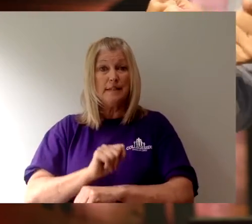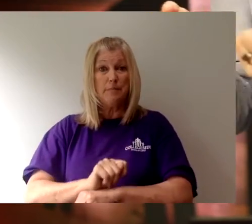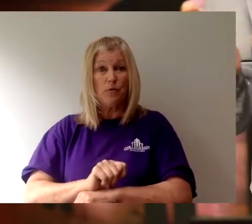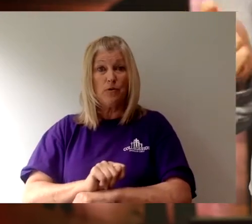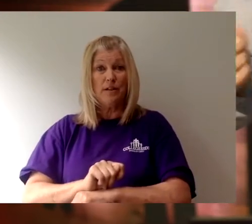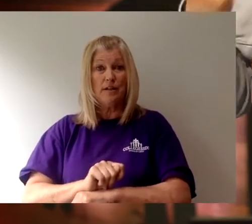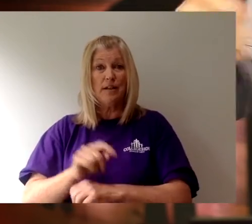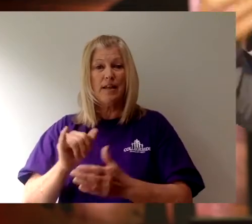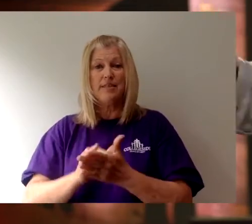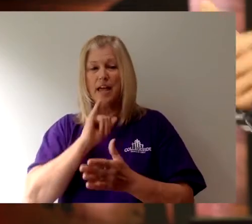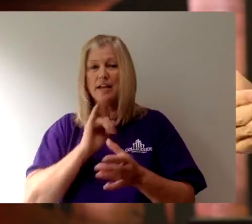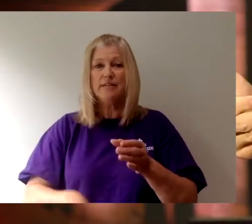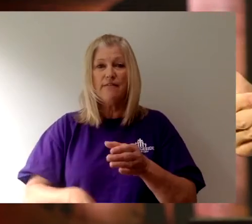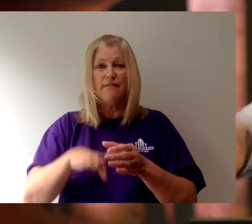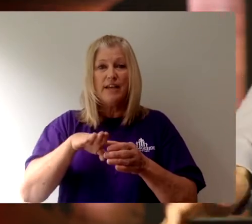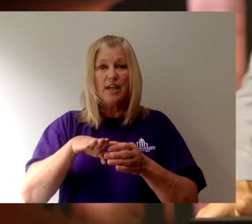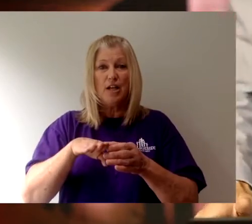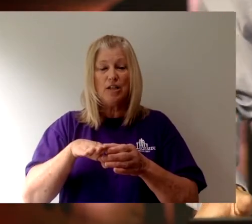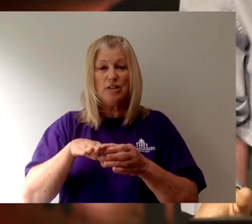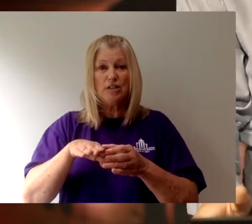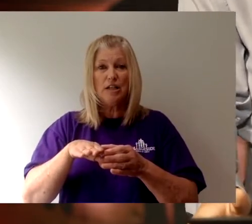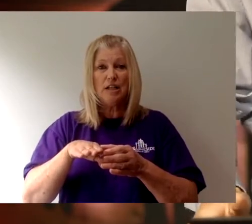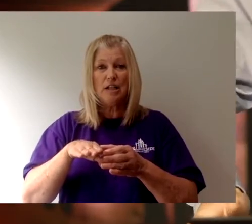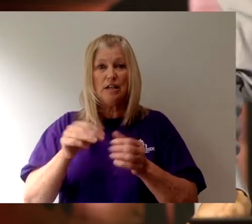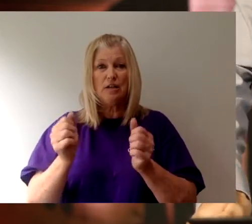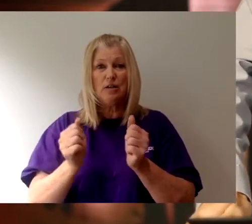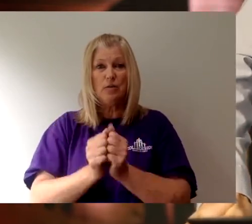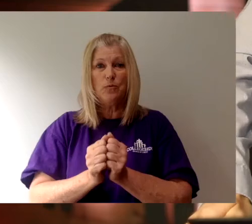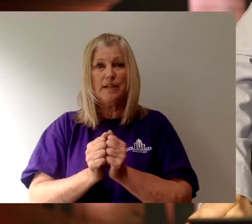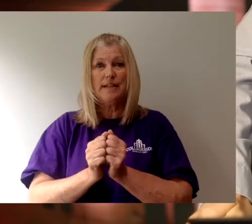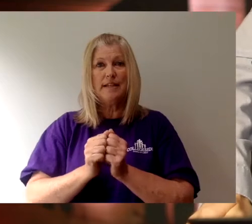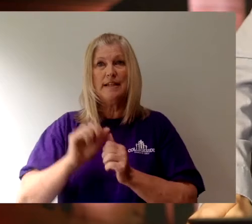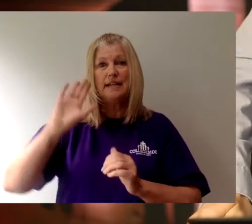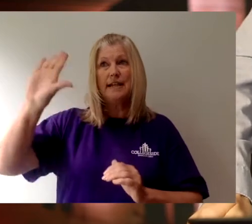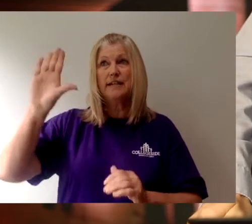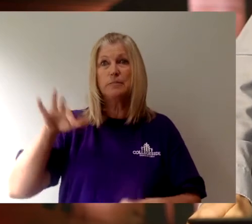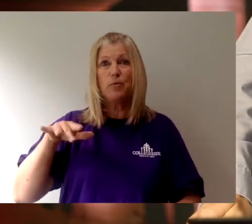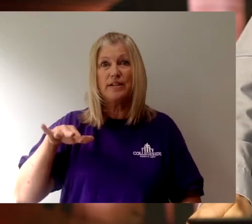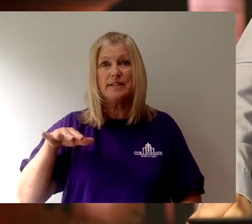that is filled with his presence,